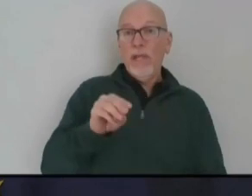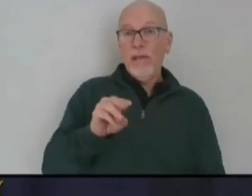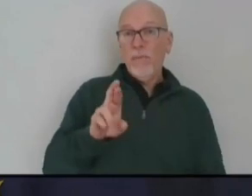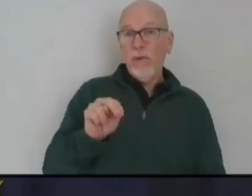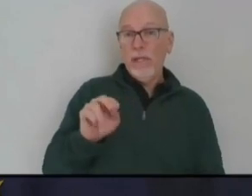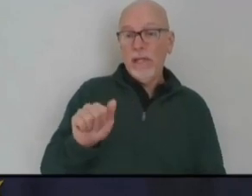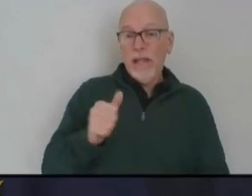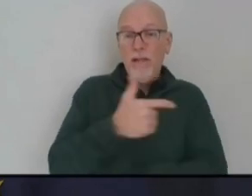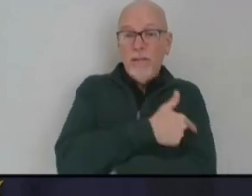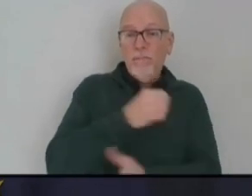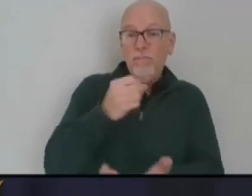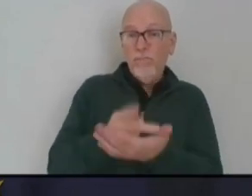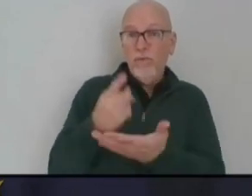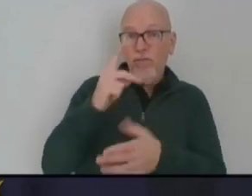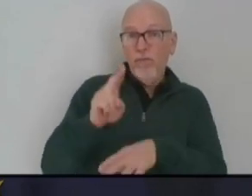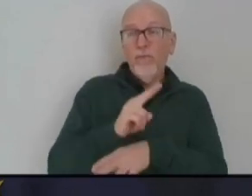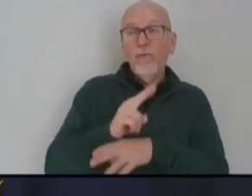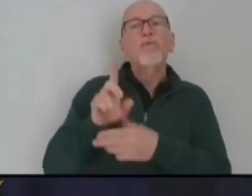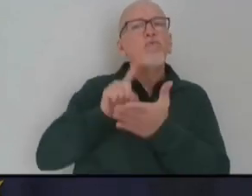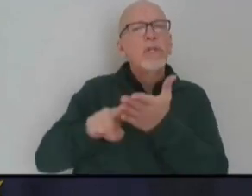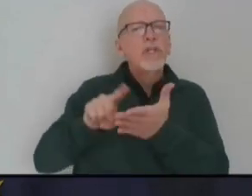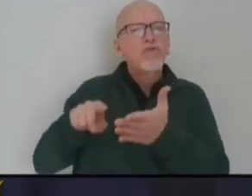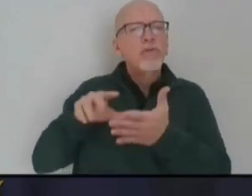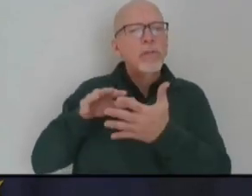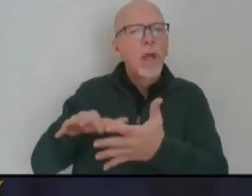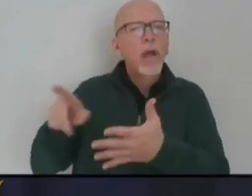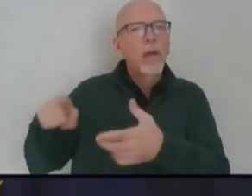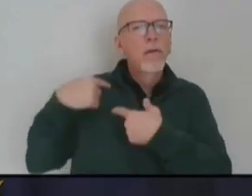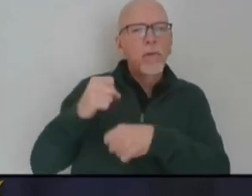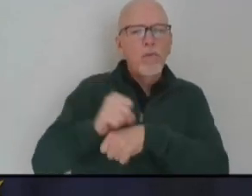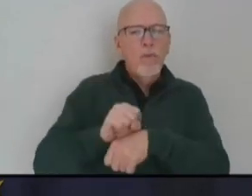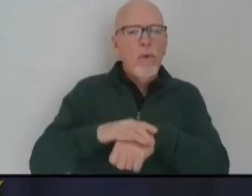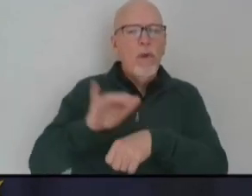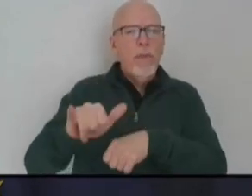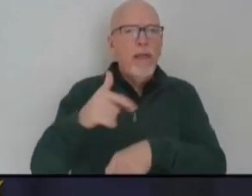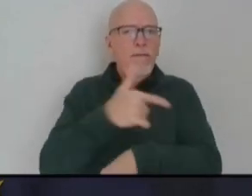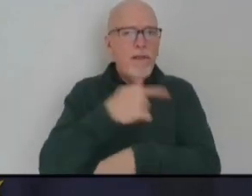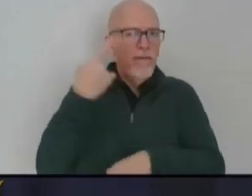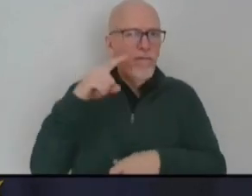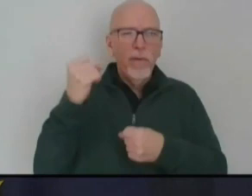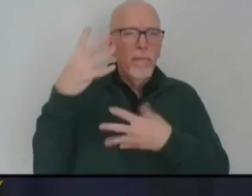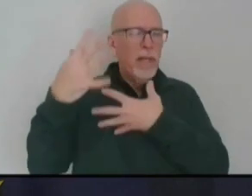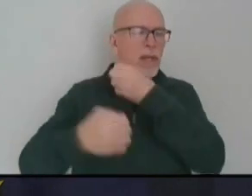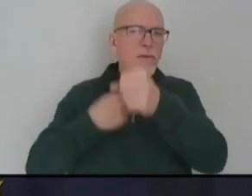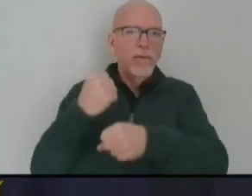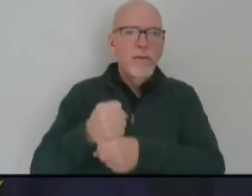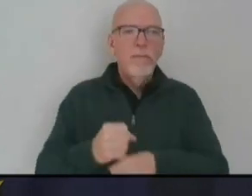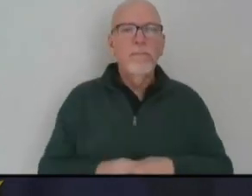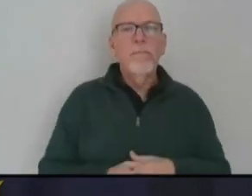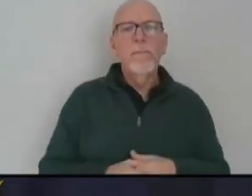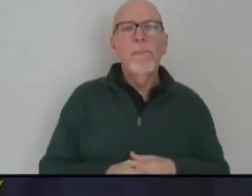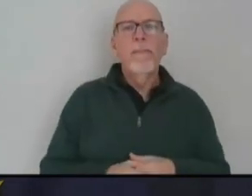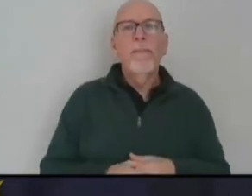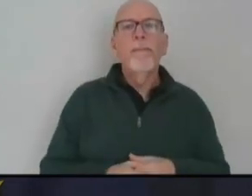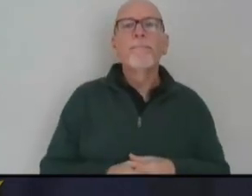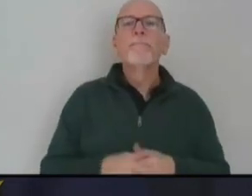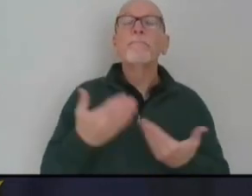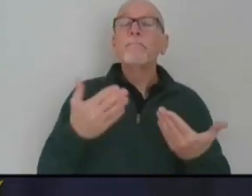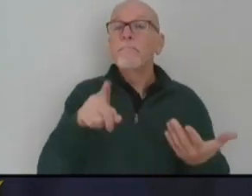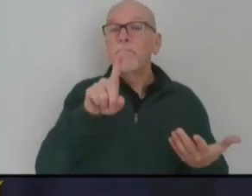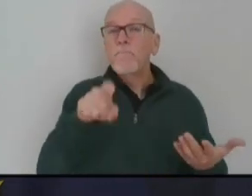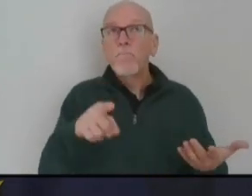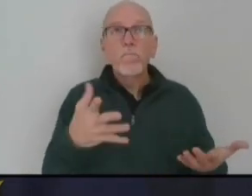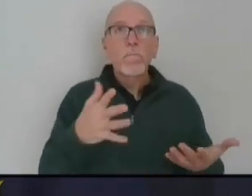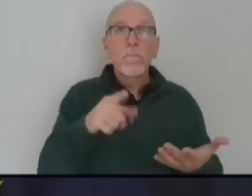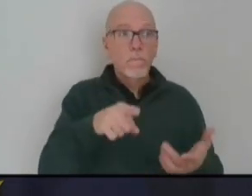for use, researchers have been studying this and working on these vaccines for decades. One question you might have is how well will the vaccine